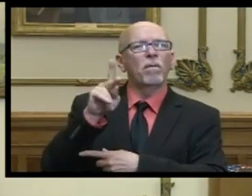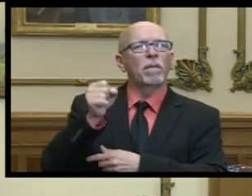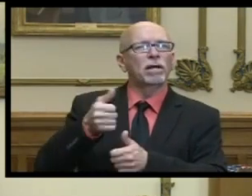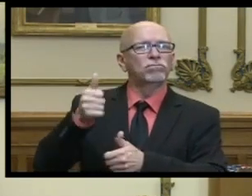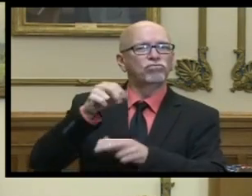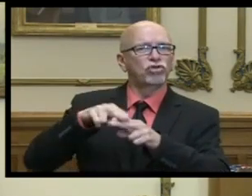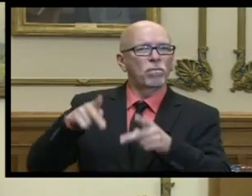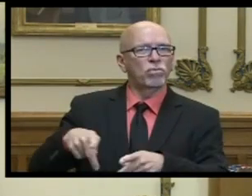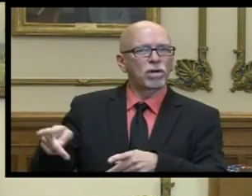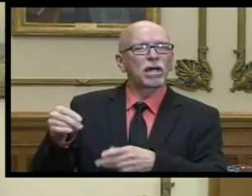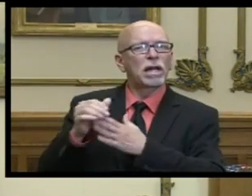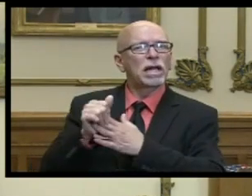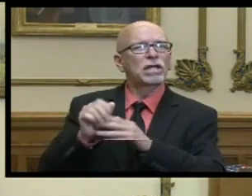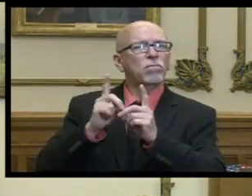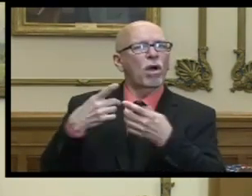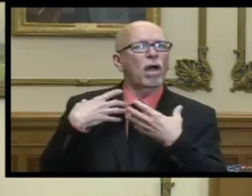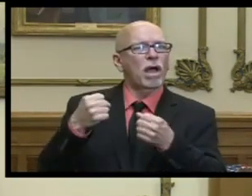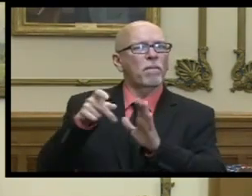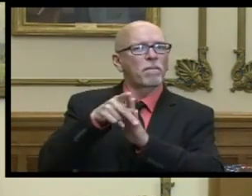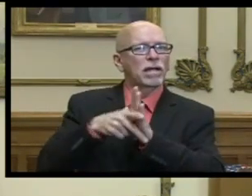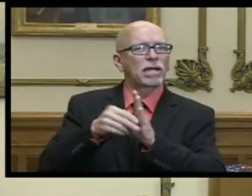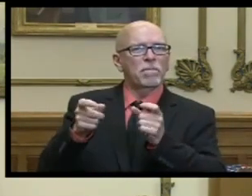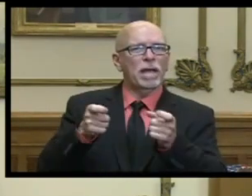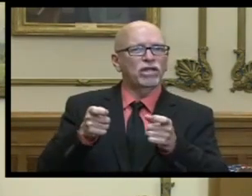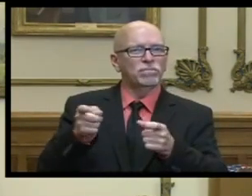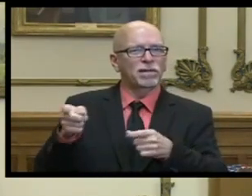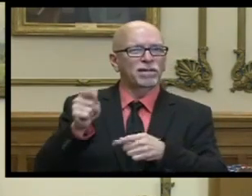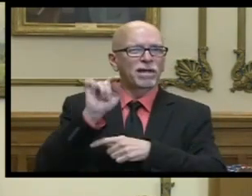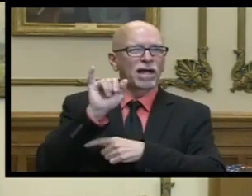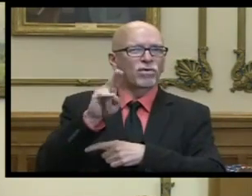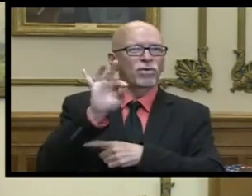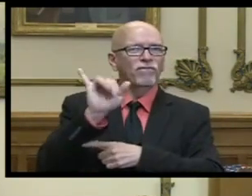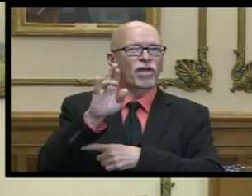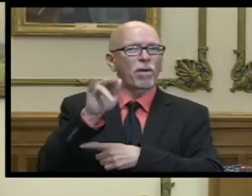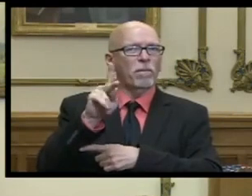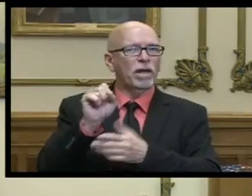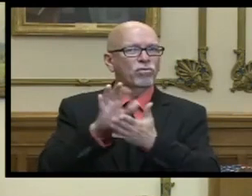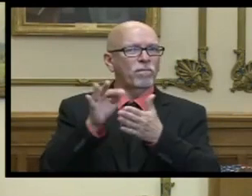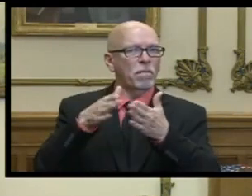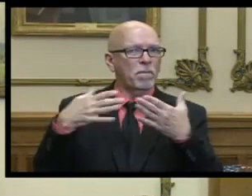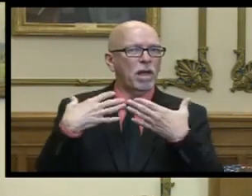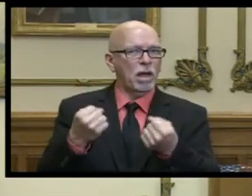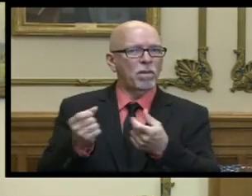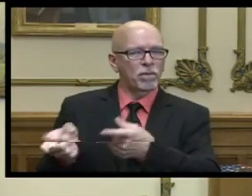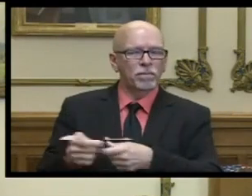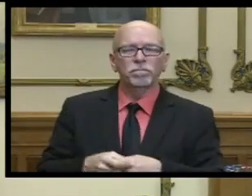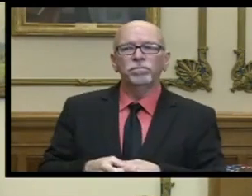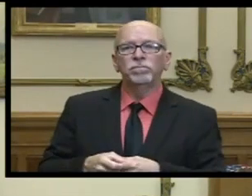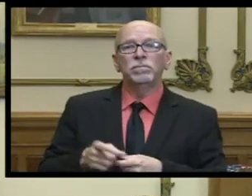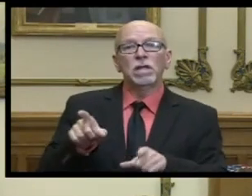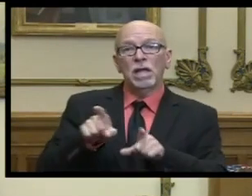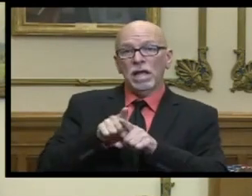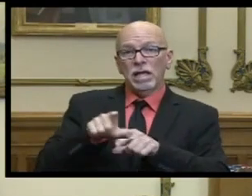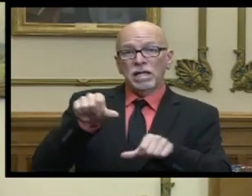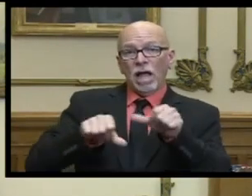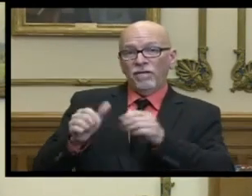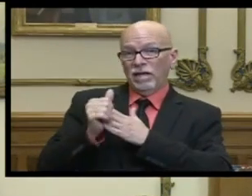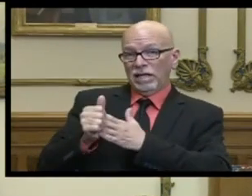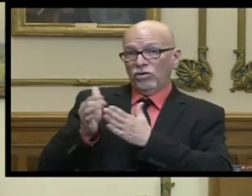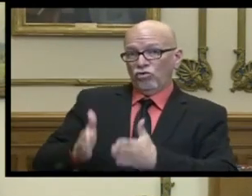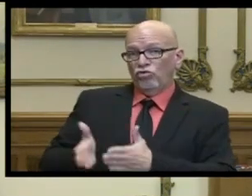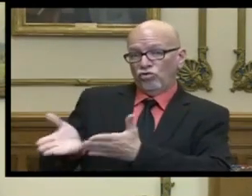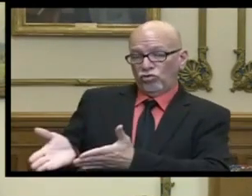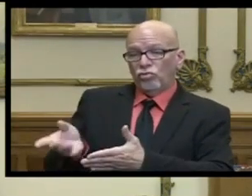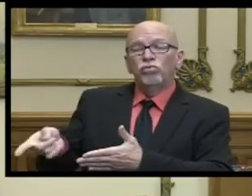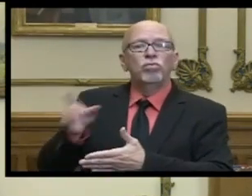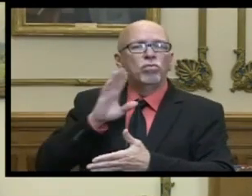and leads the department of health policy and management at the iu fairbanks school of public health as the scientific lead of this study